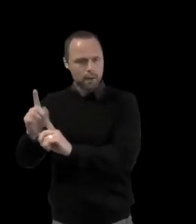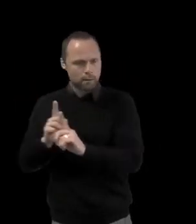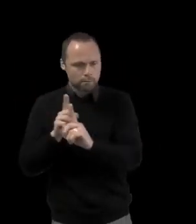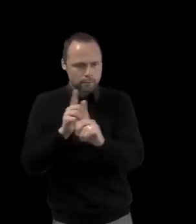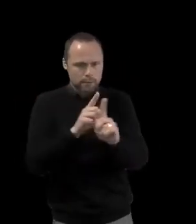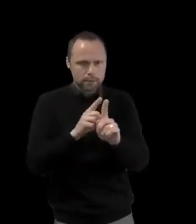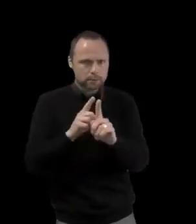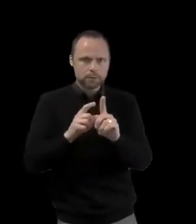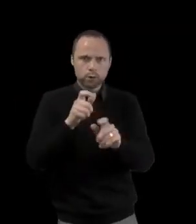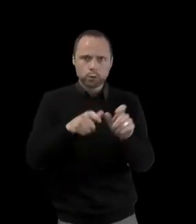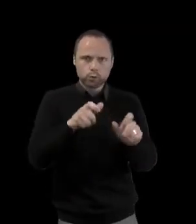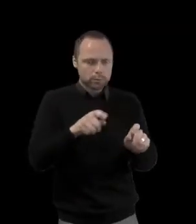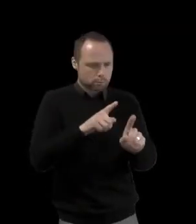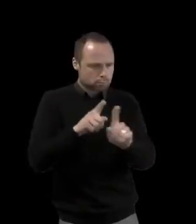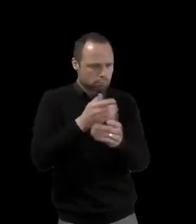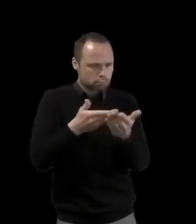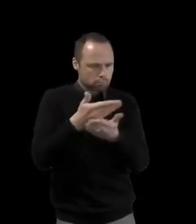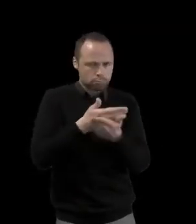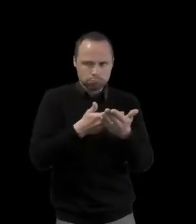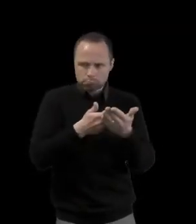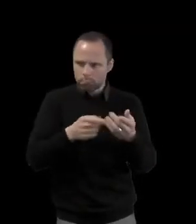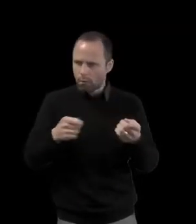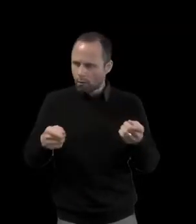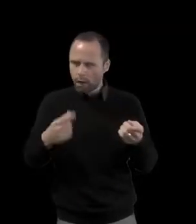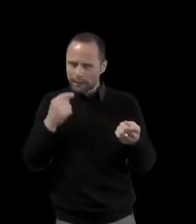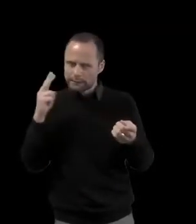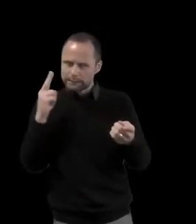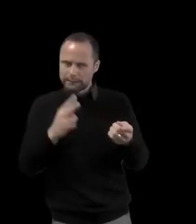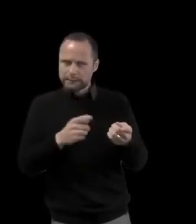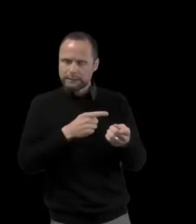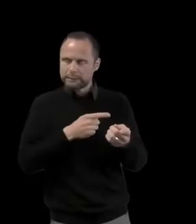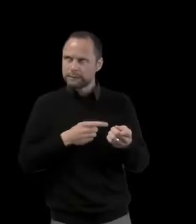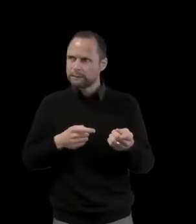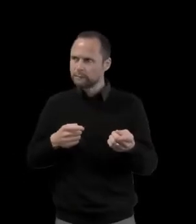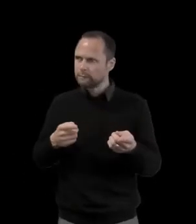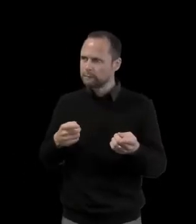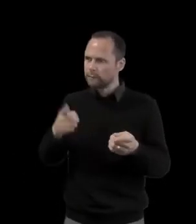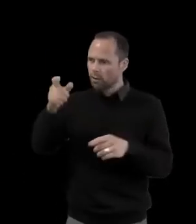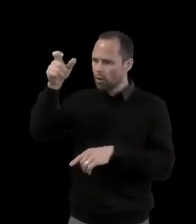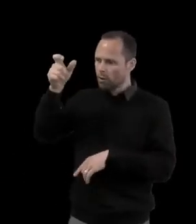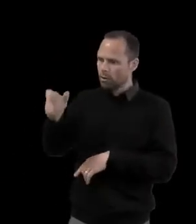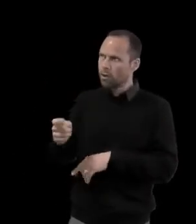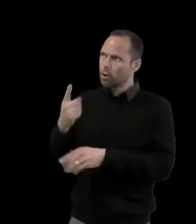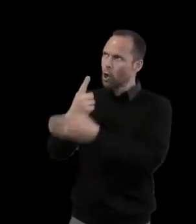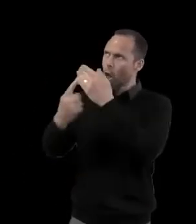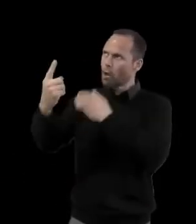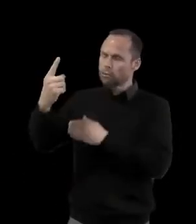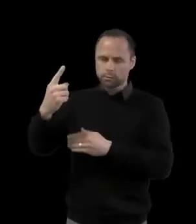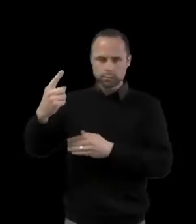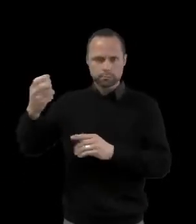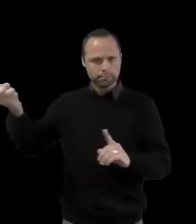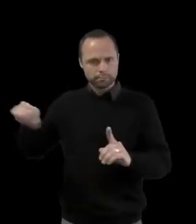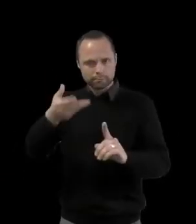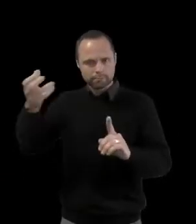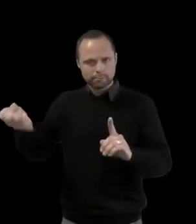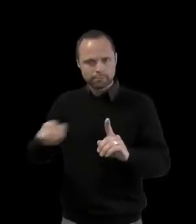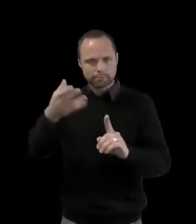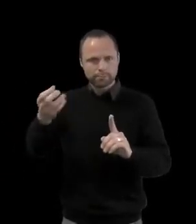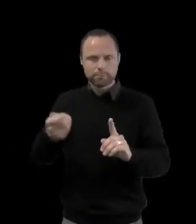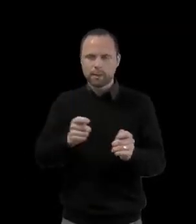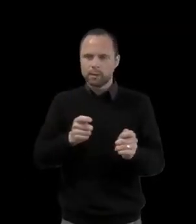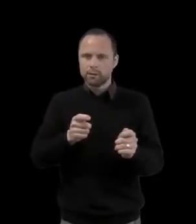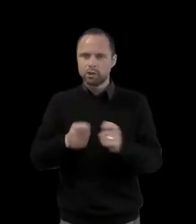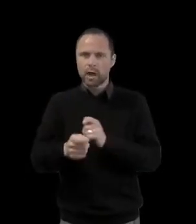interactions where I'm actually seeing that God is having such a great impact and it's enabling me to now be able to step forward